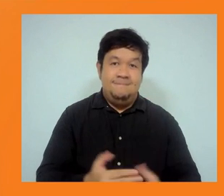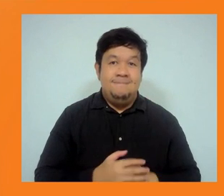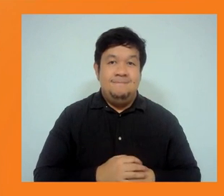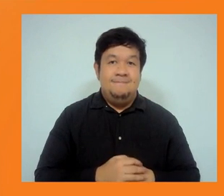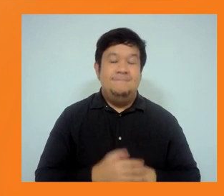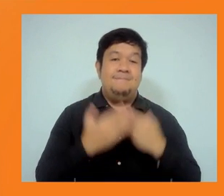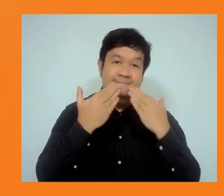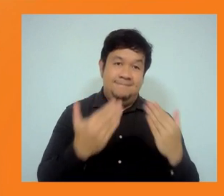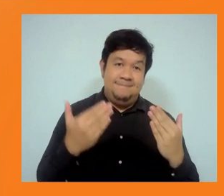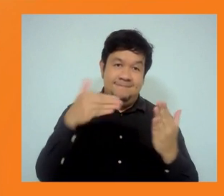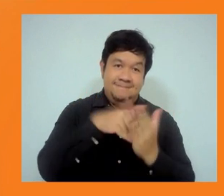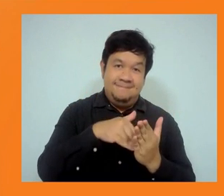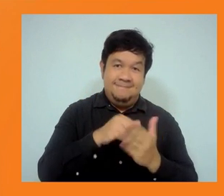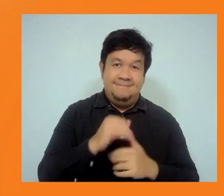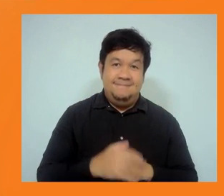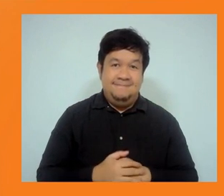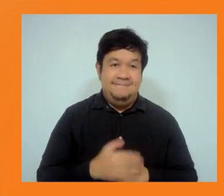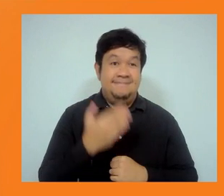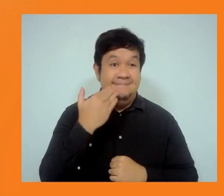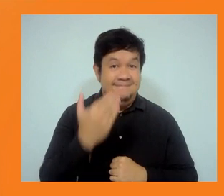Thank you, Bruce. Can you hear me?